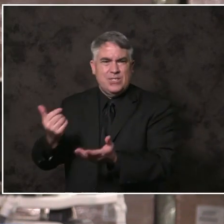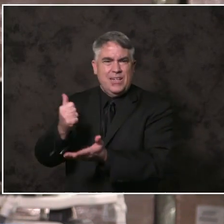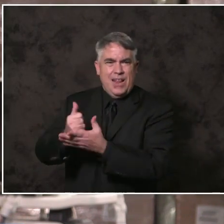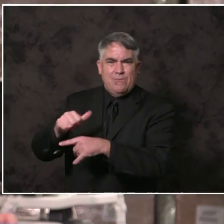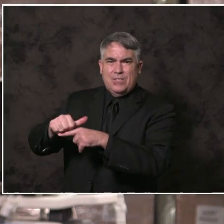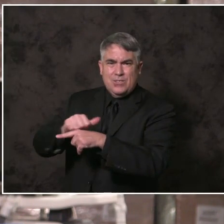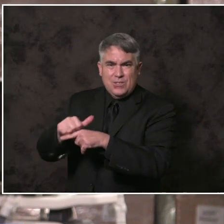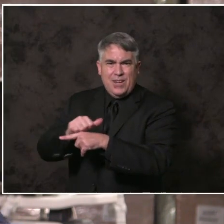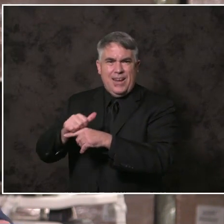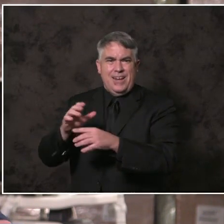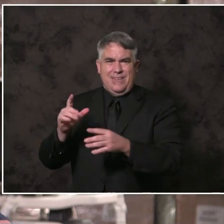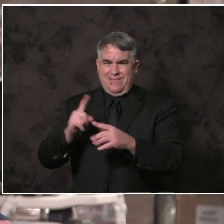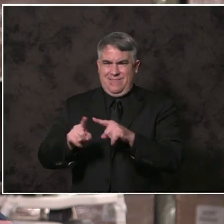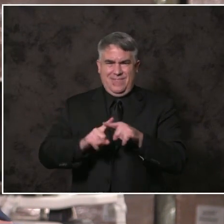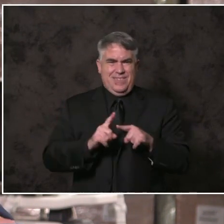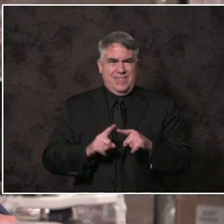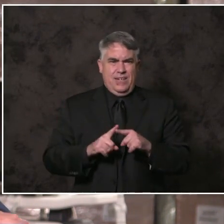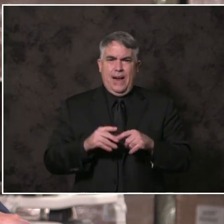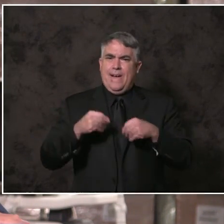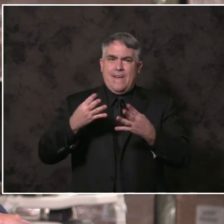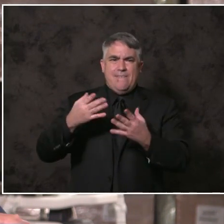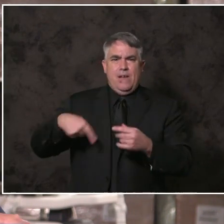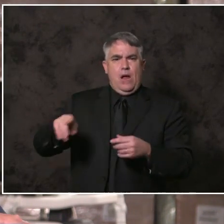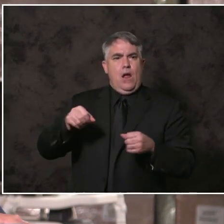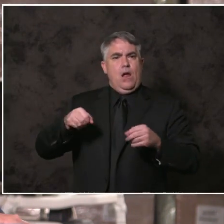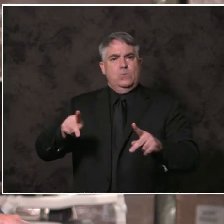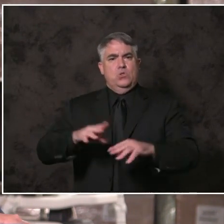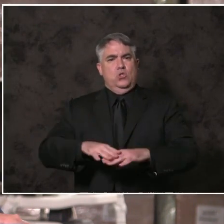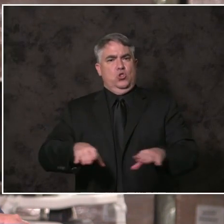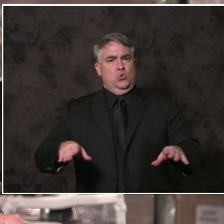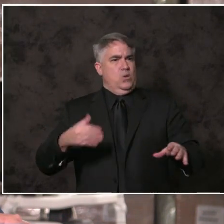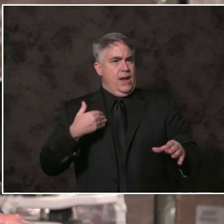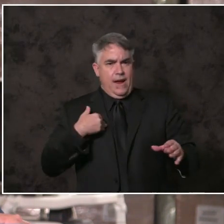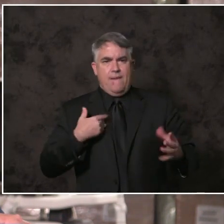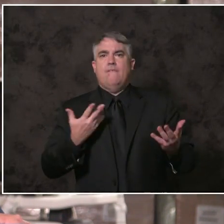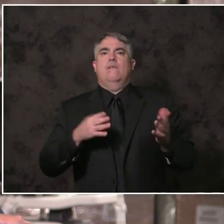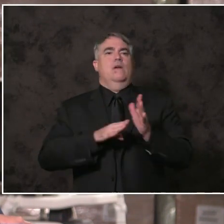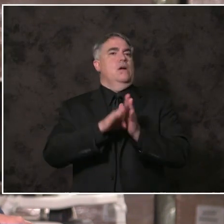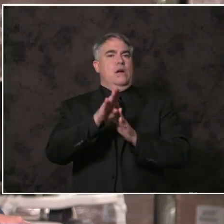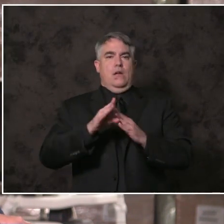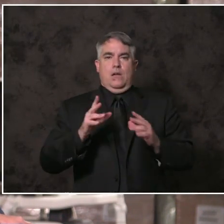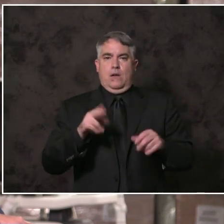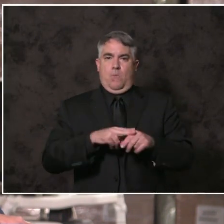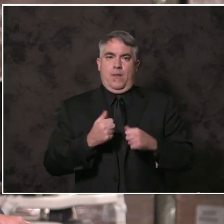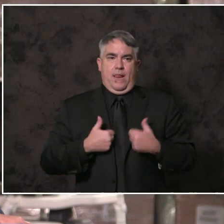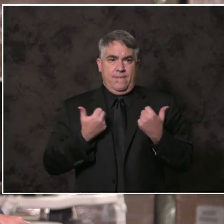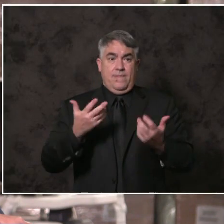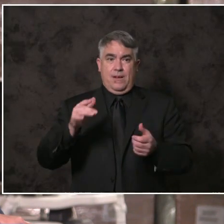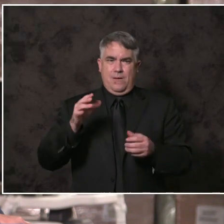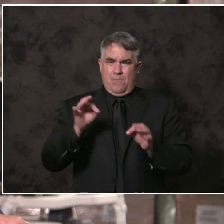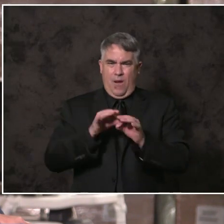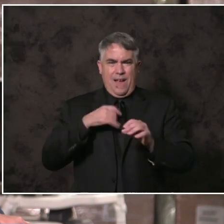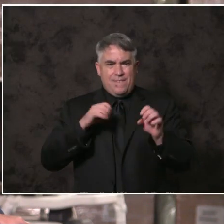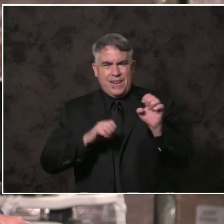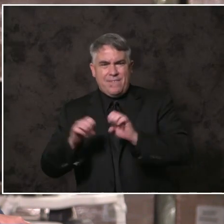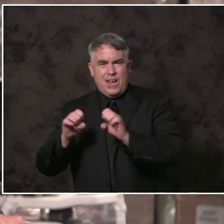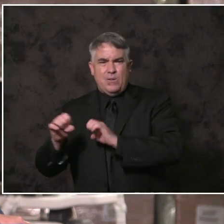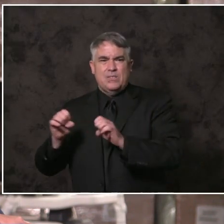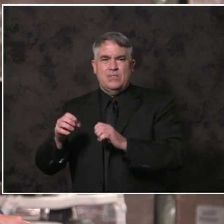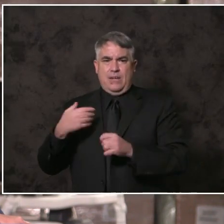give every child a chance to thrive. We evaluated the 88 recommendations from a comprehensive 2018 audit.